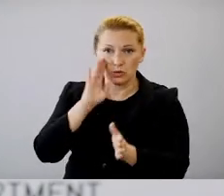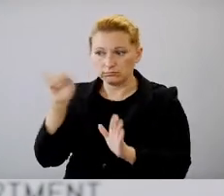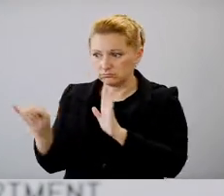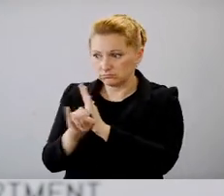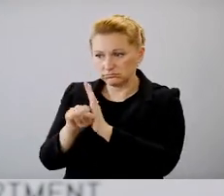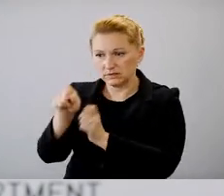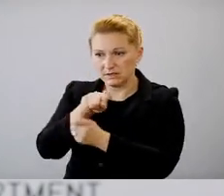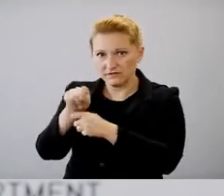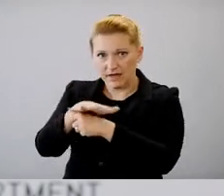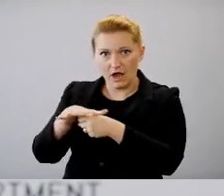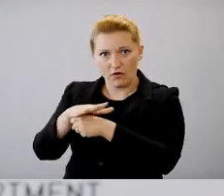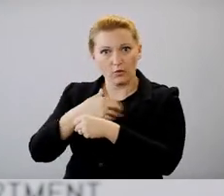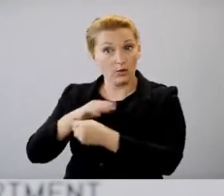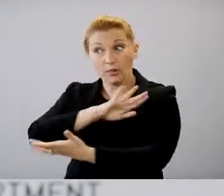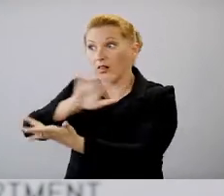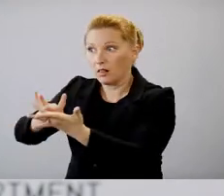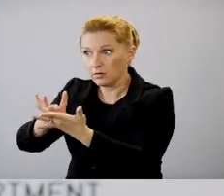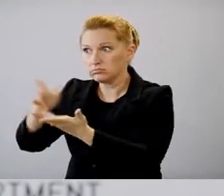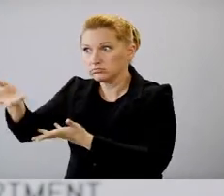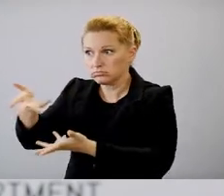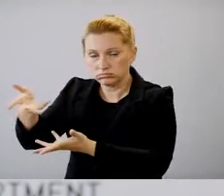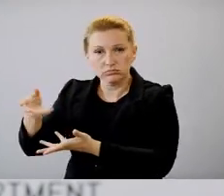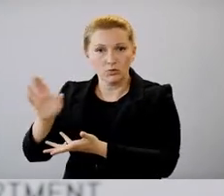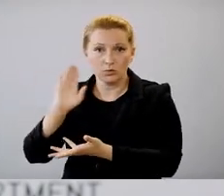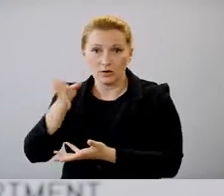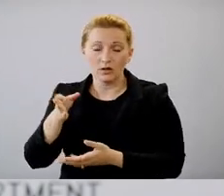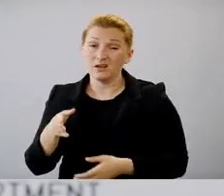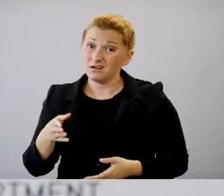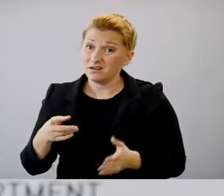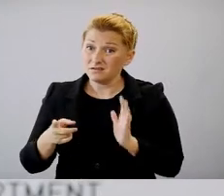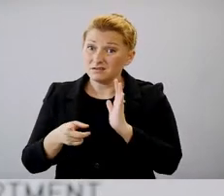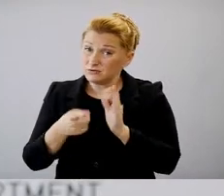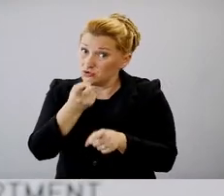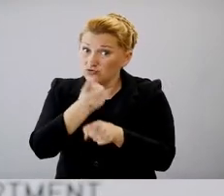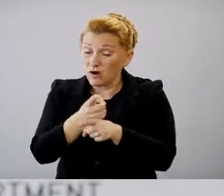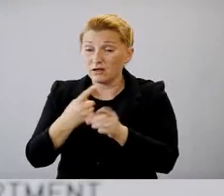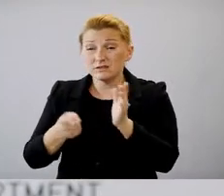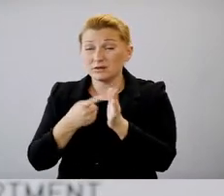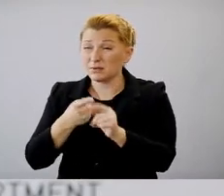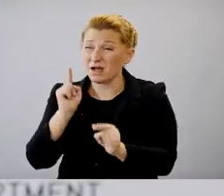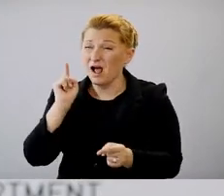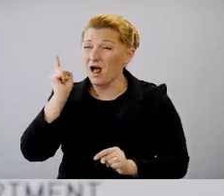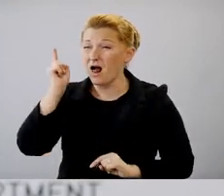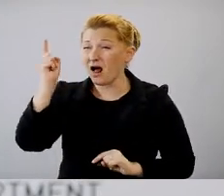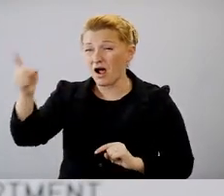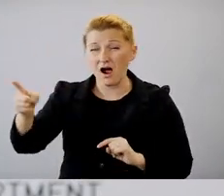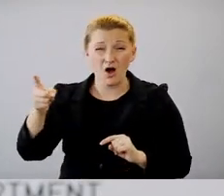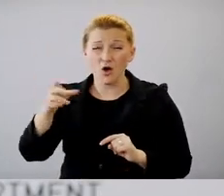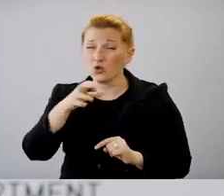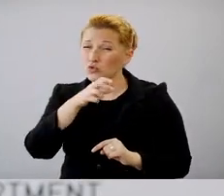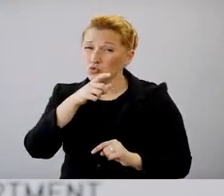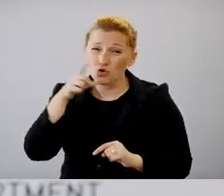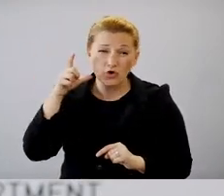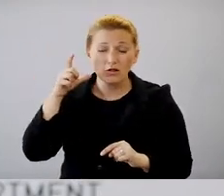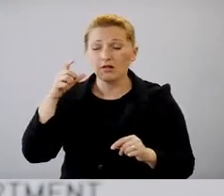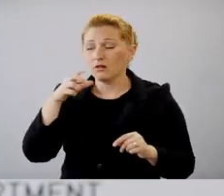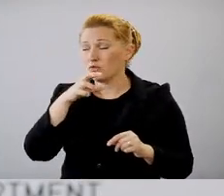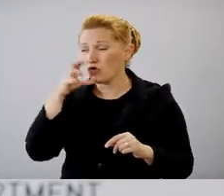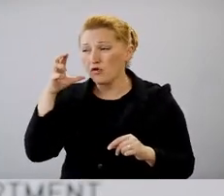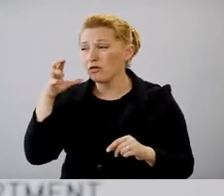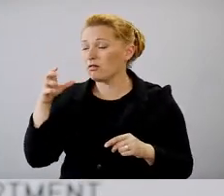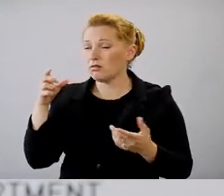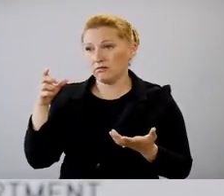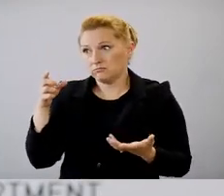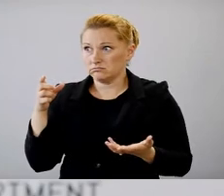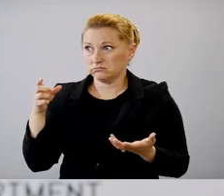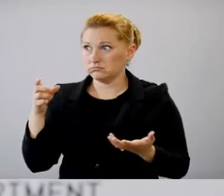said, trying to get health care to some of those rural areas can be a challenge with health care shortage providers or provider shortages, you